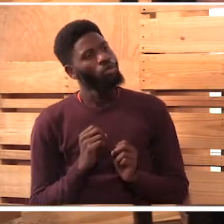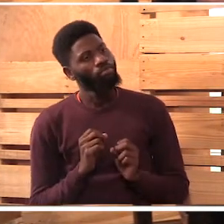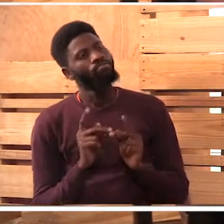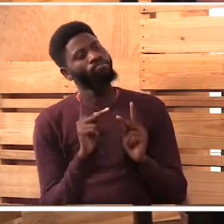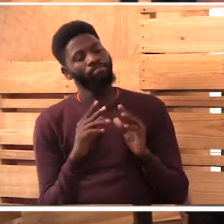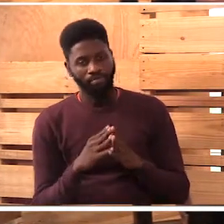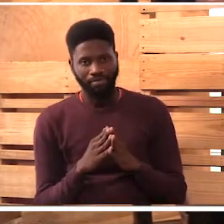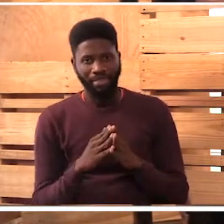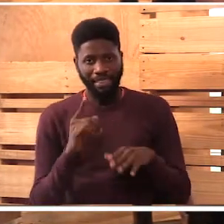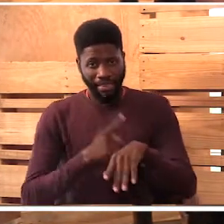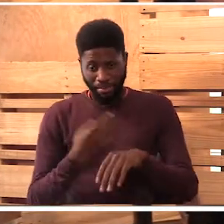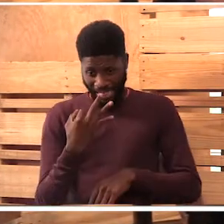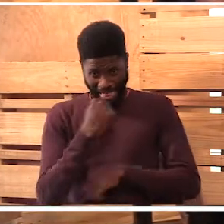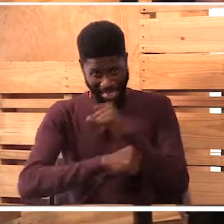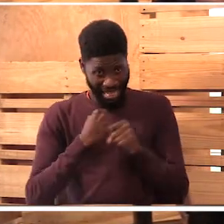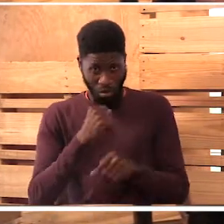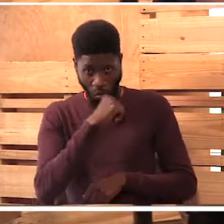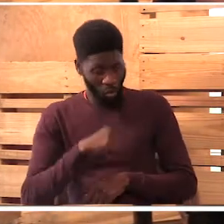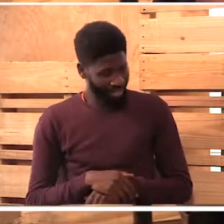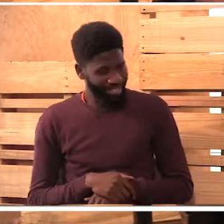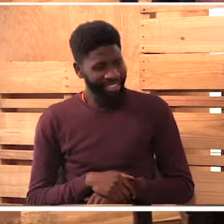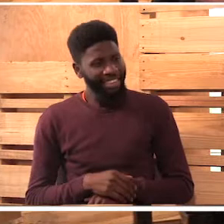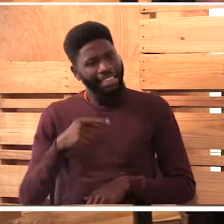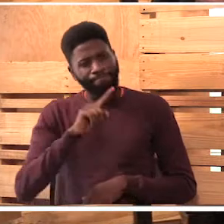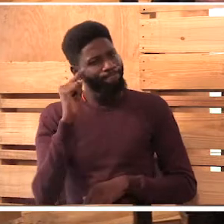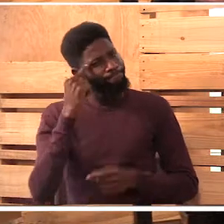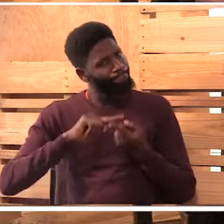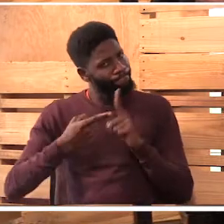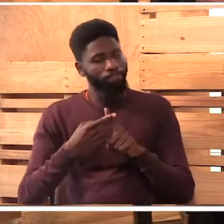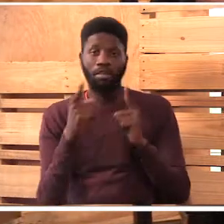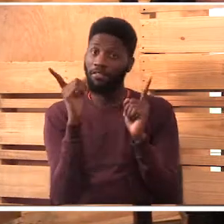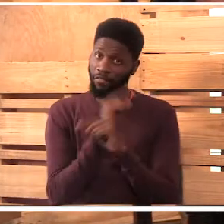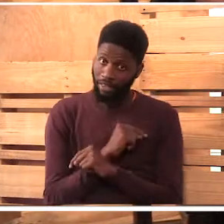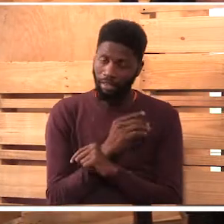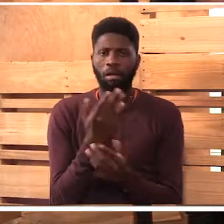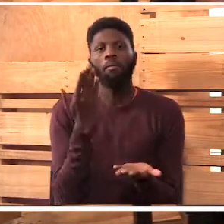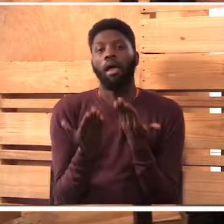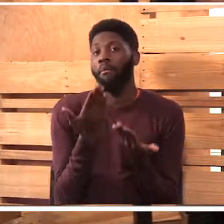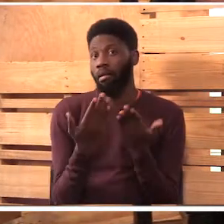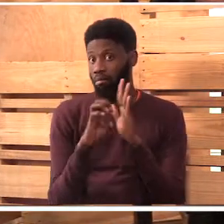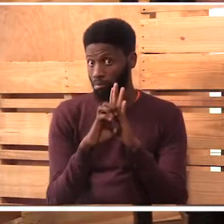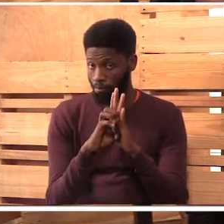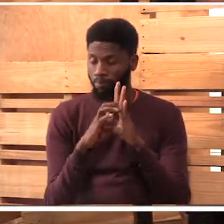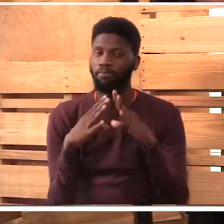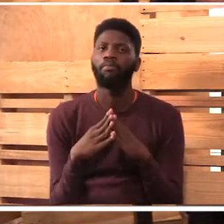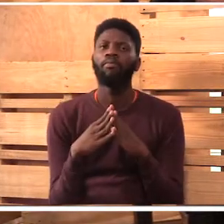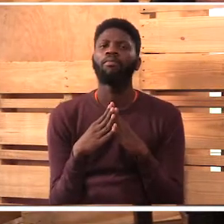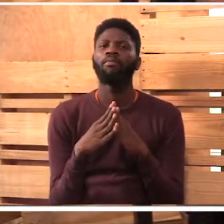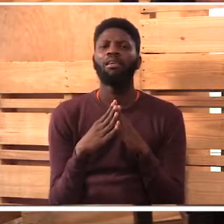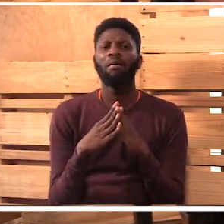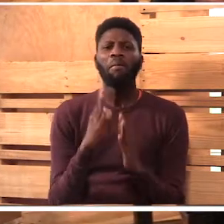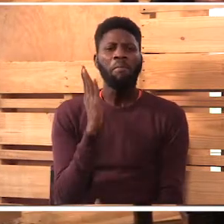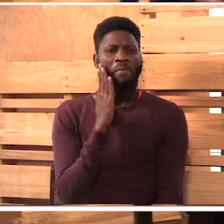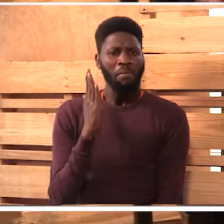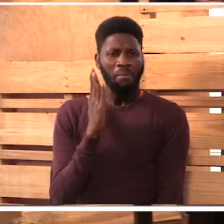In those three years, did you ever think, like you saw, why is my mom